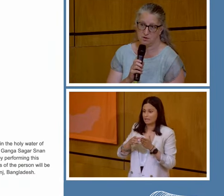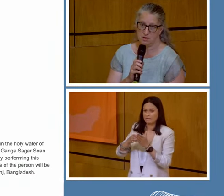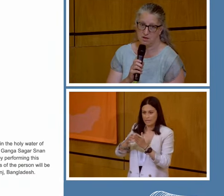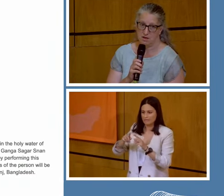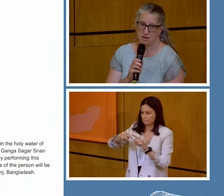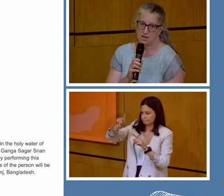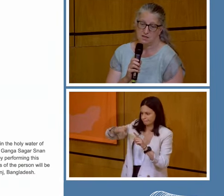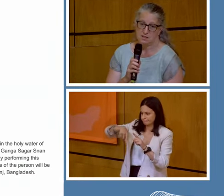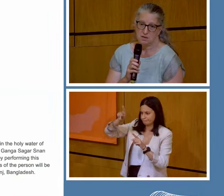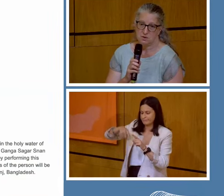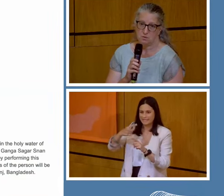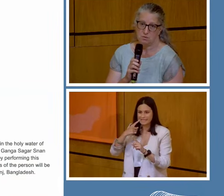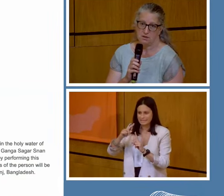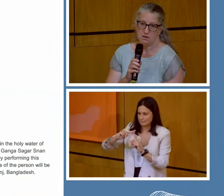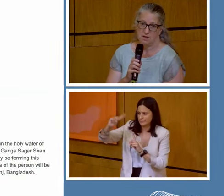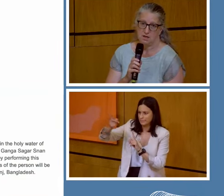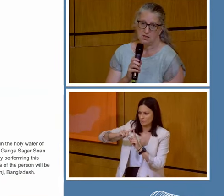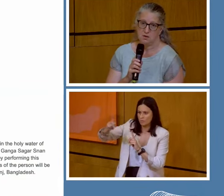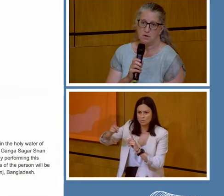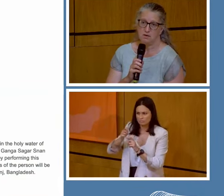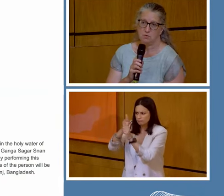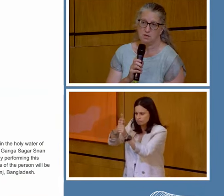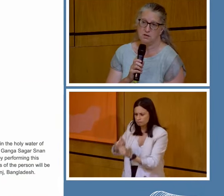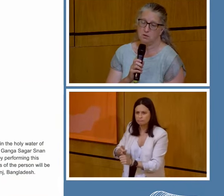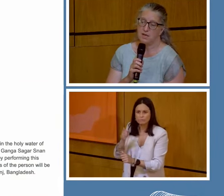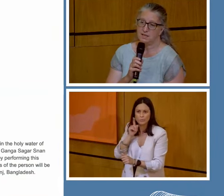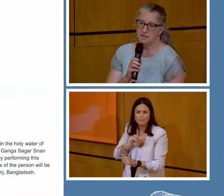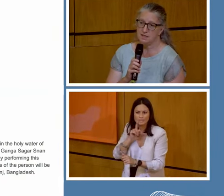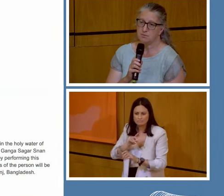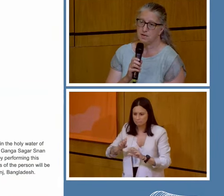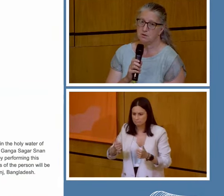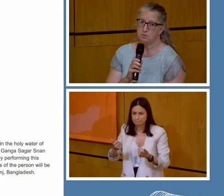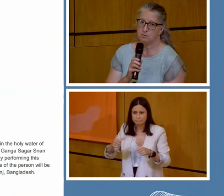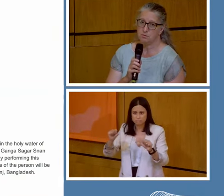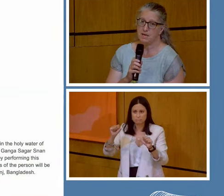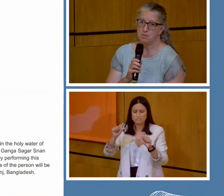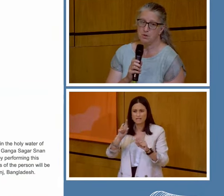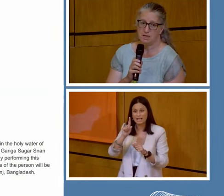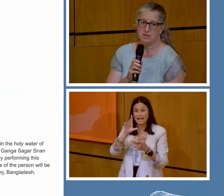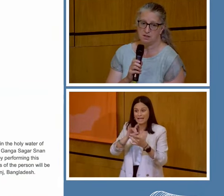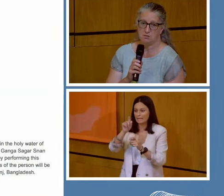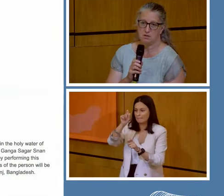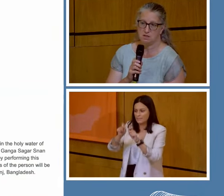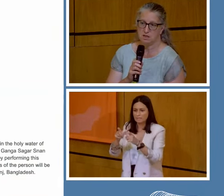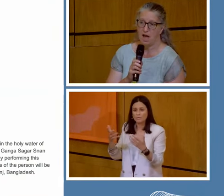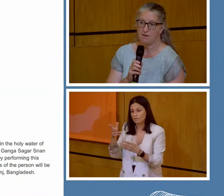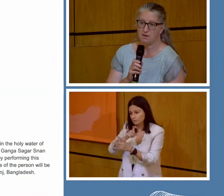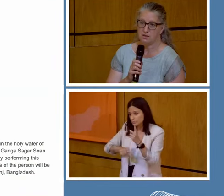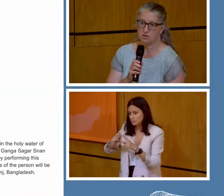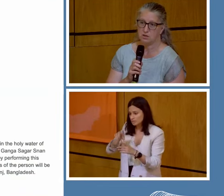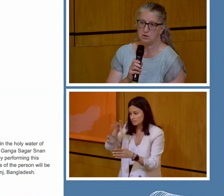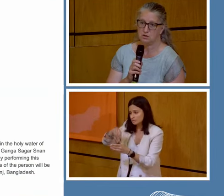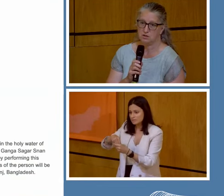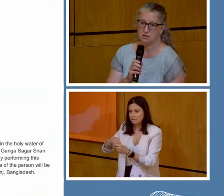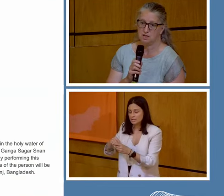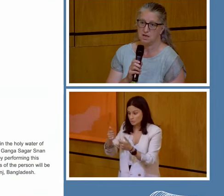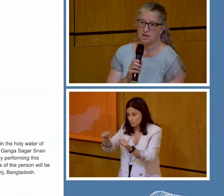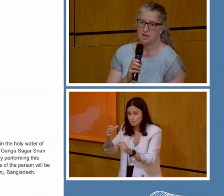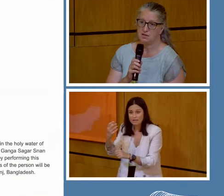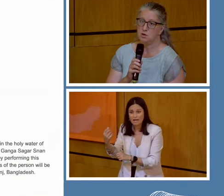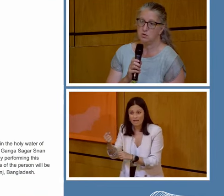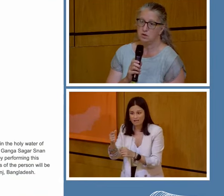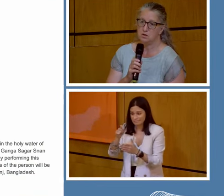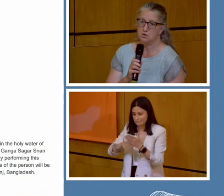the river. And it serves the women. So, you know, again, it's about the people in the community having the solutions